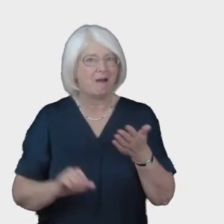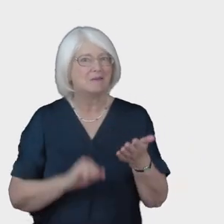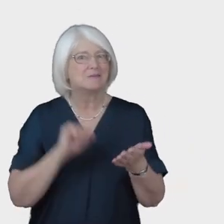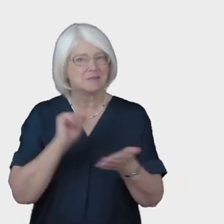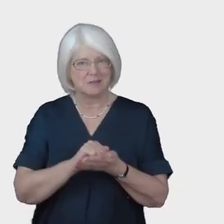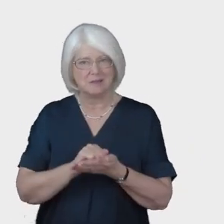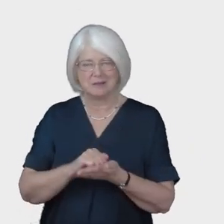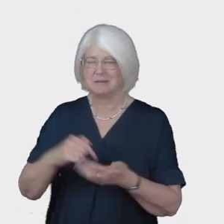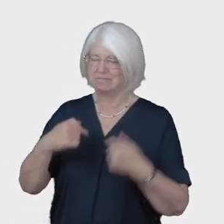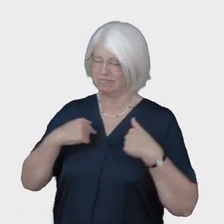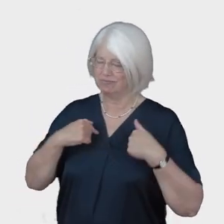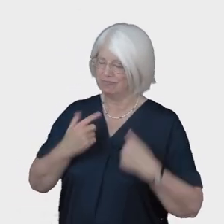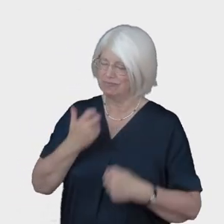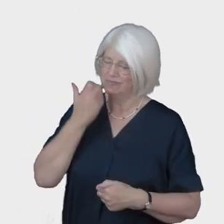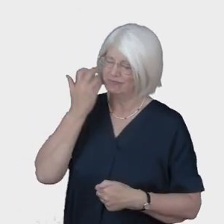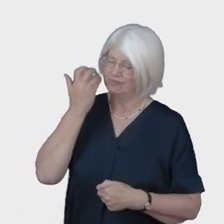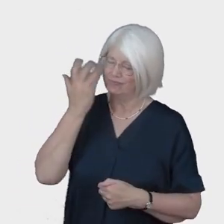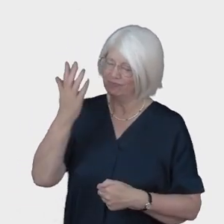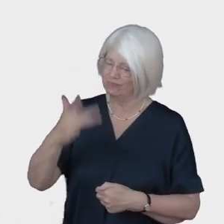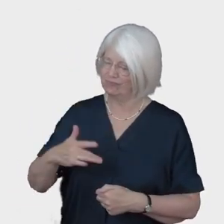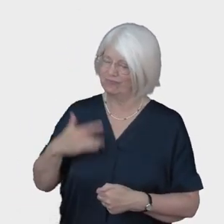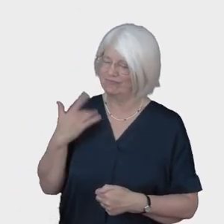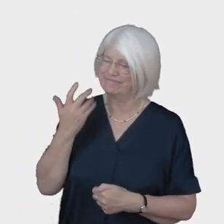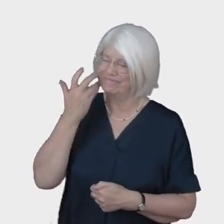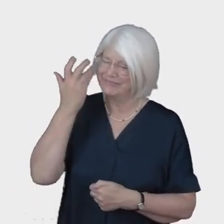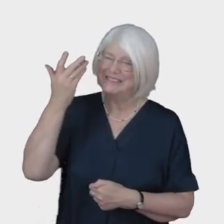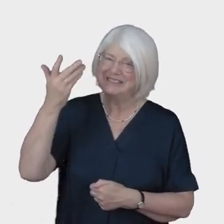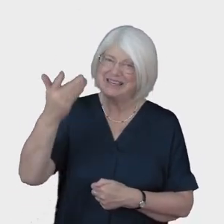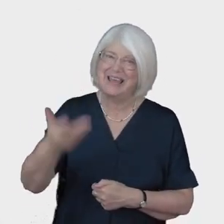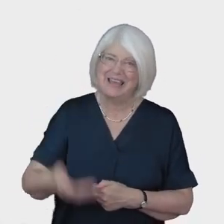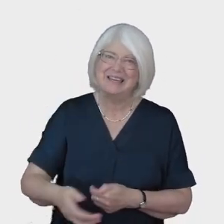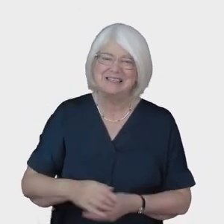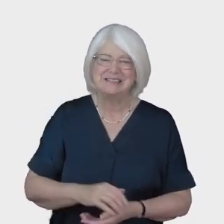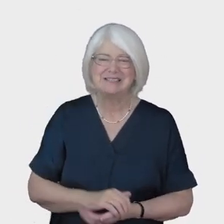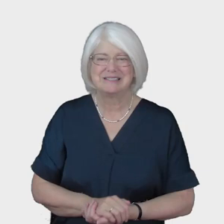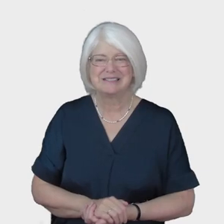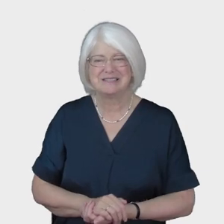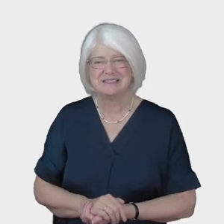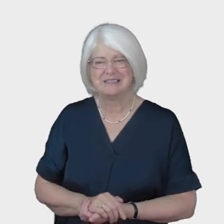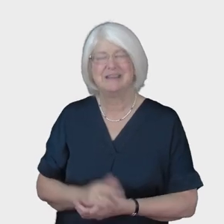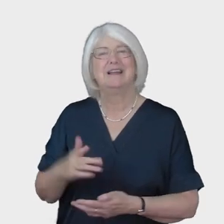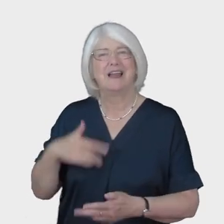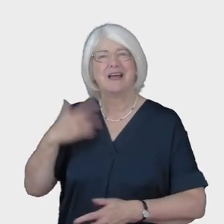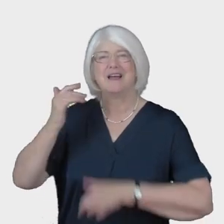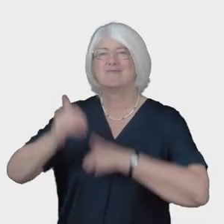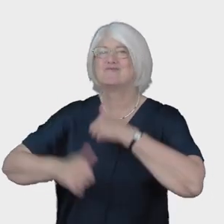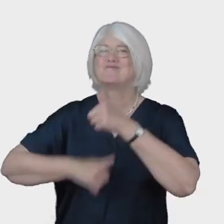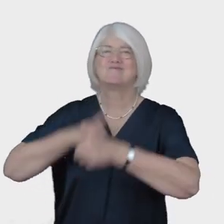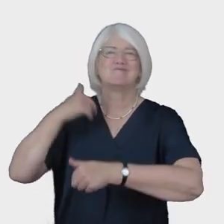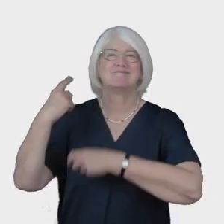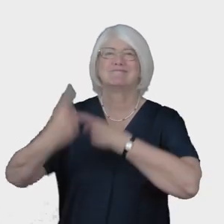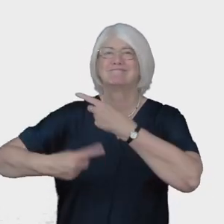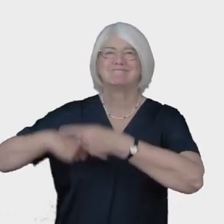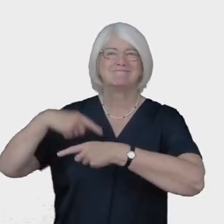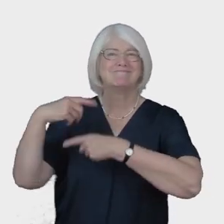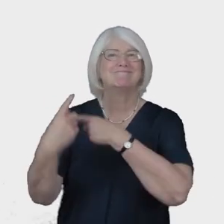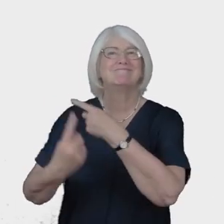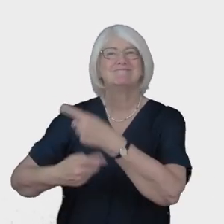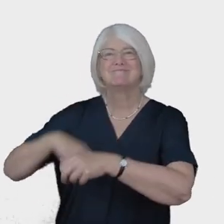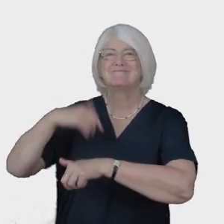Consecrate my passing days Consecrate them flow